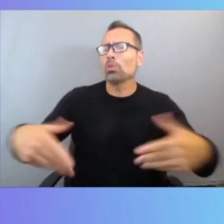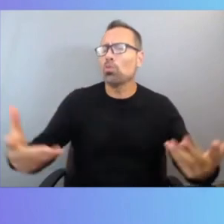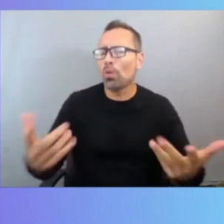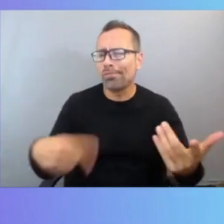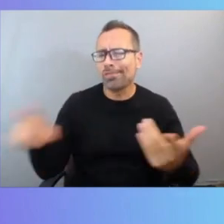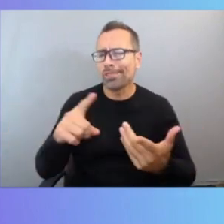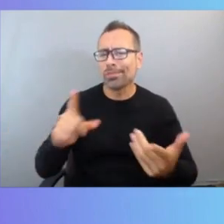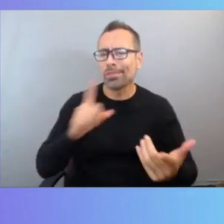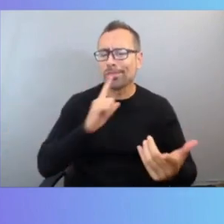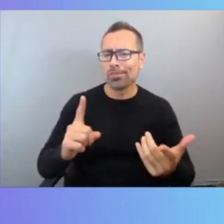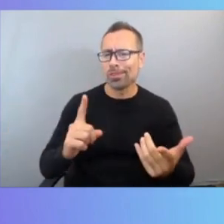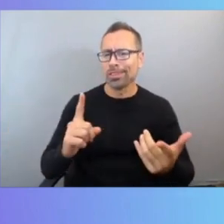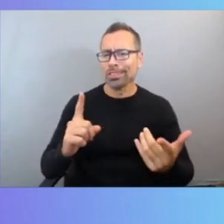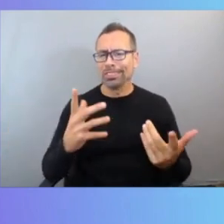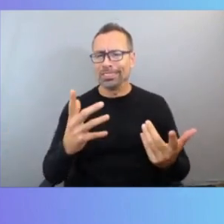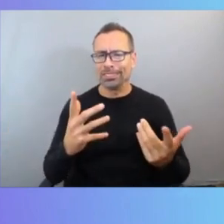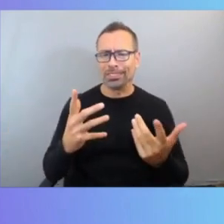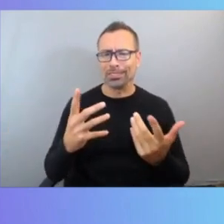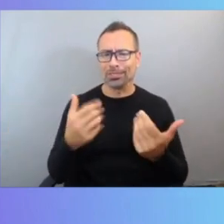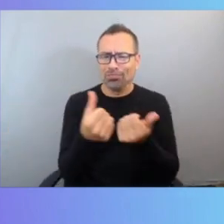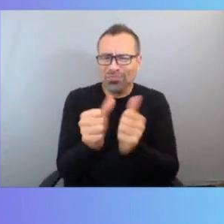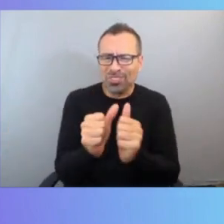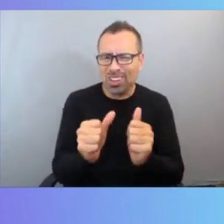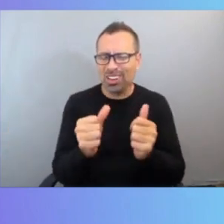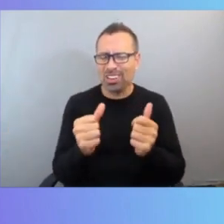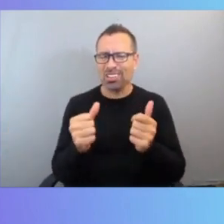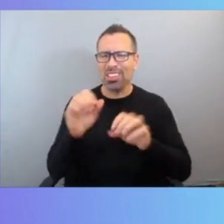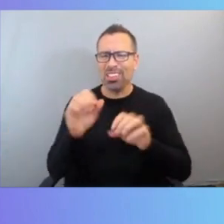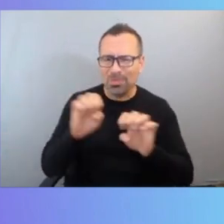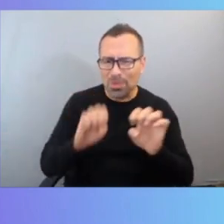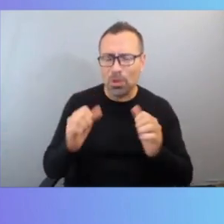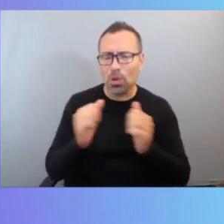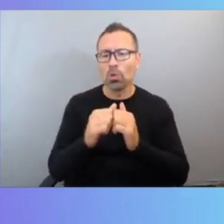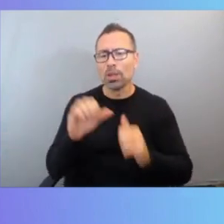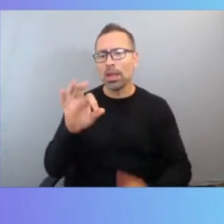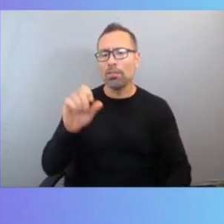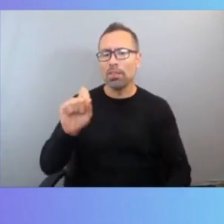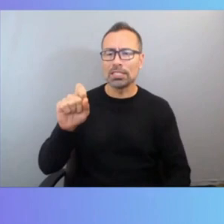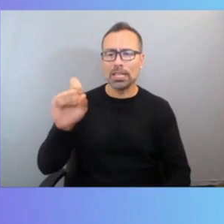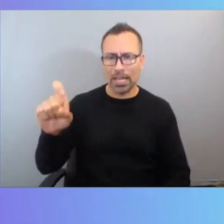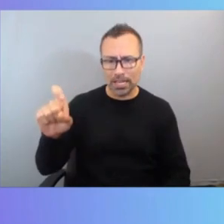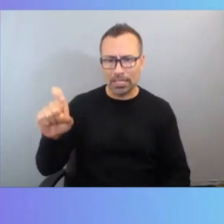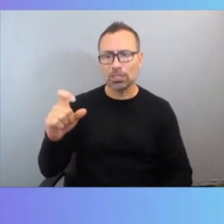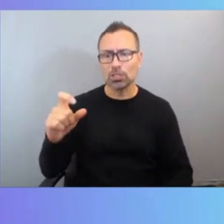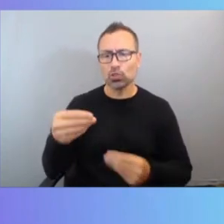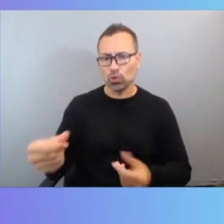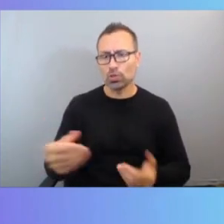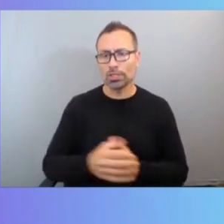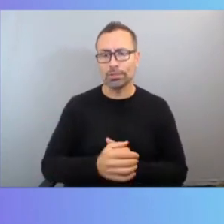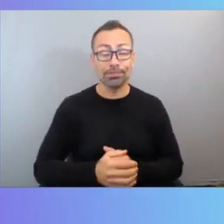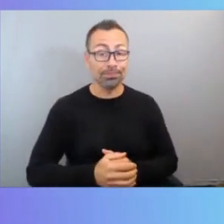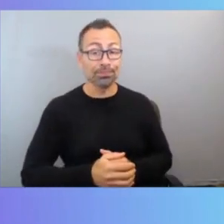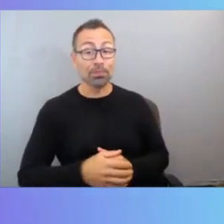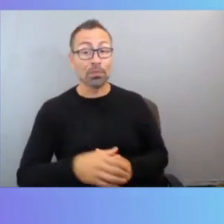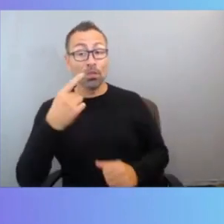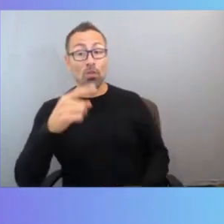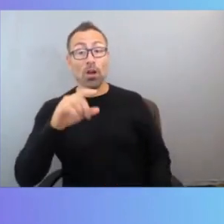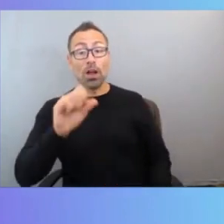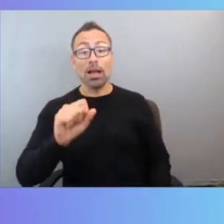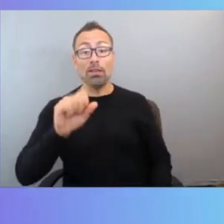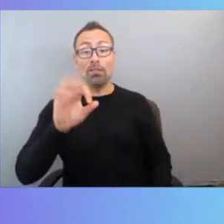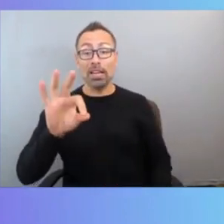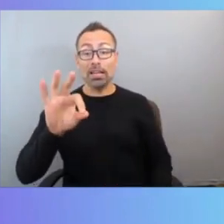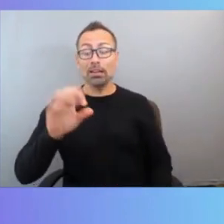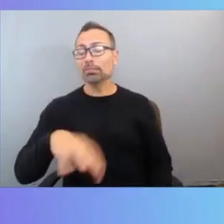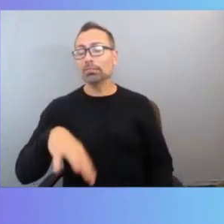just get into the weeds a bit and, and try out an FSXN solution? Absolutely. So, FSXN, you can take that for